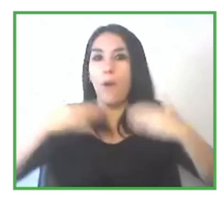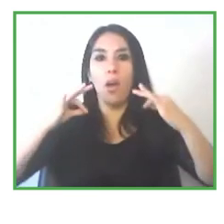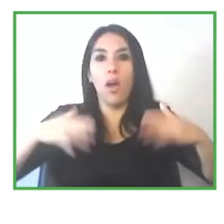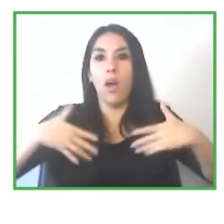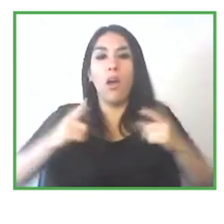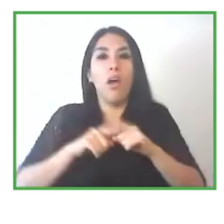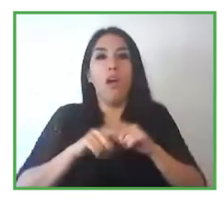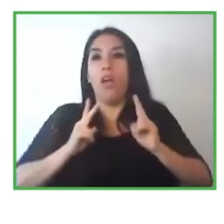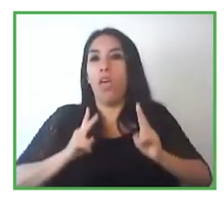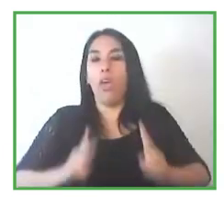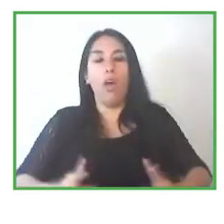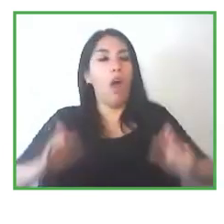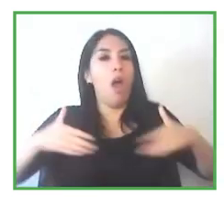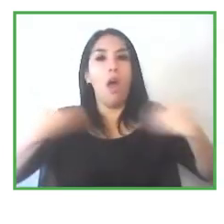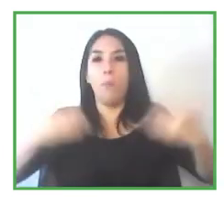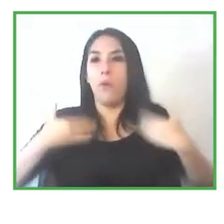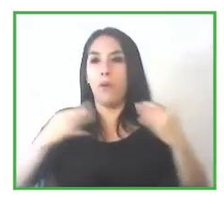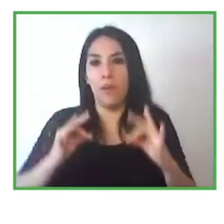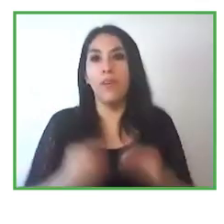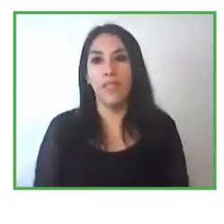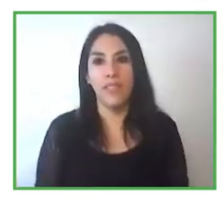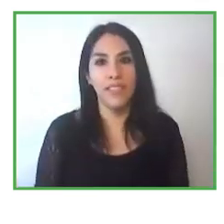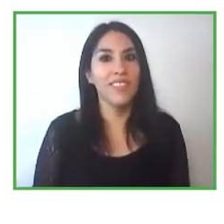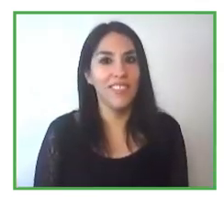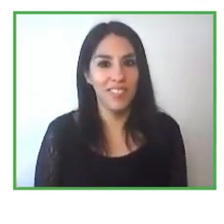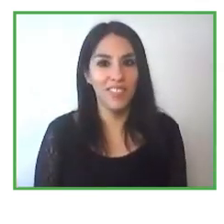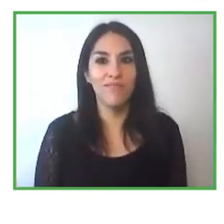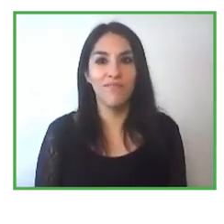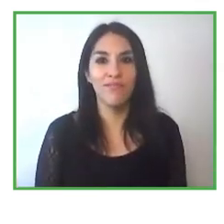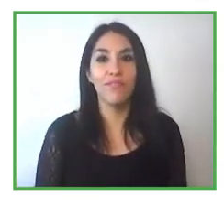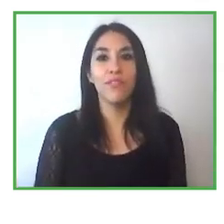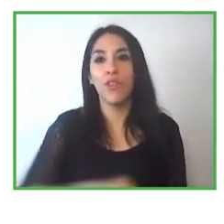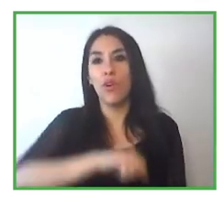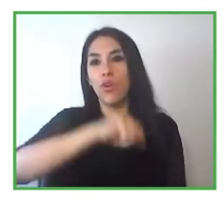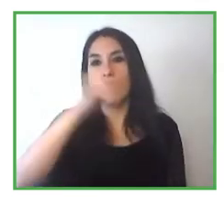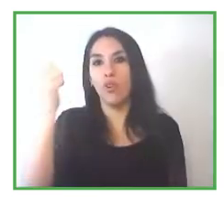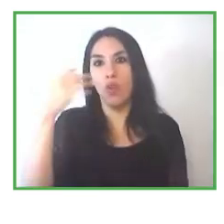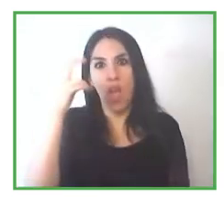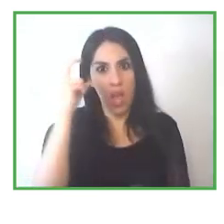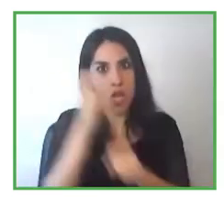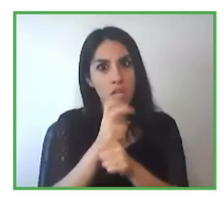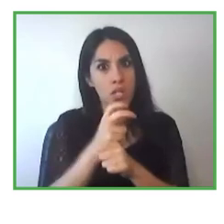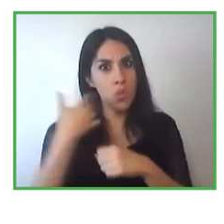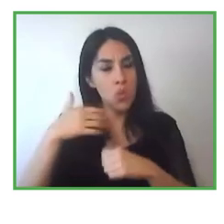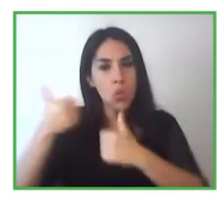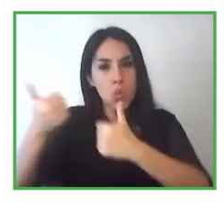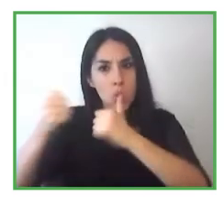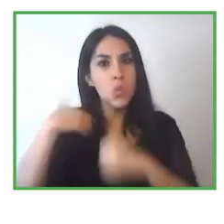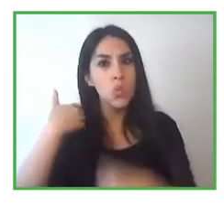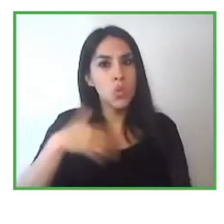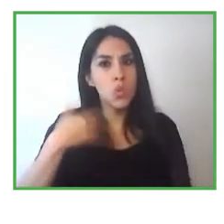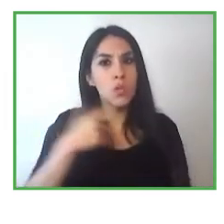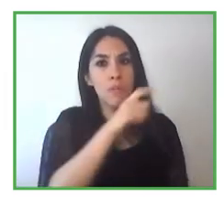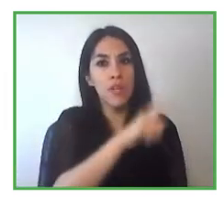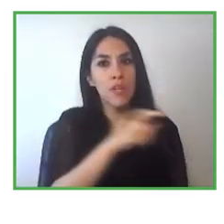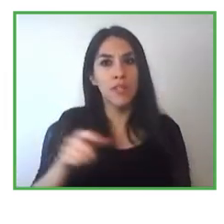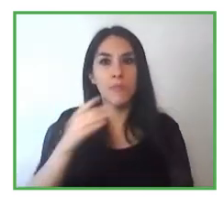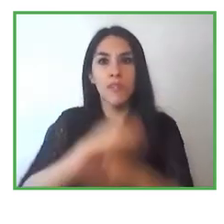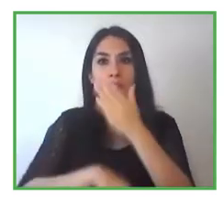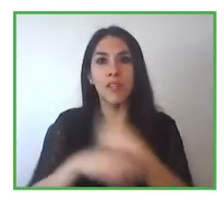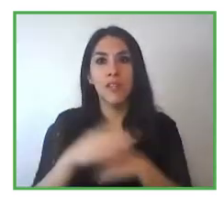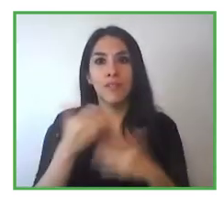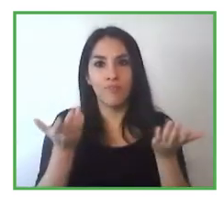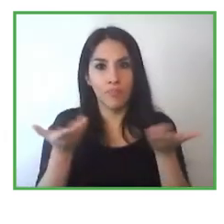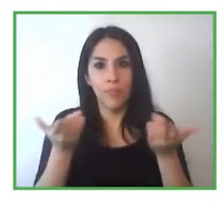it was a very simple change another challenge that people with disabilities face at the time